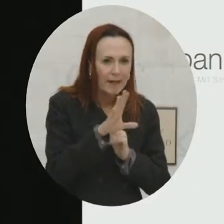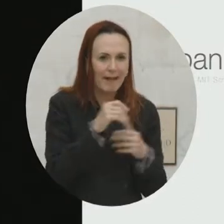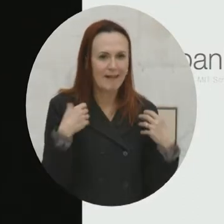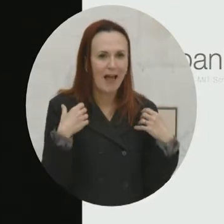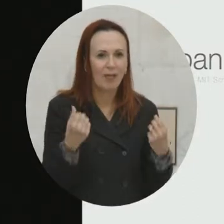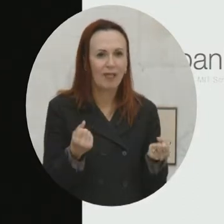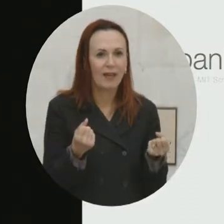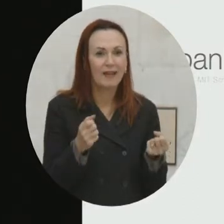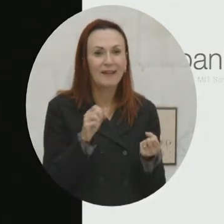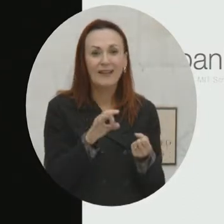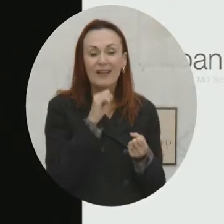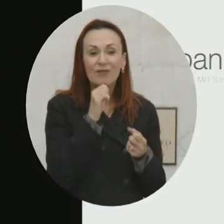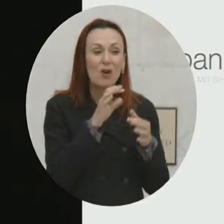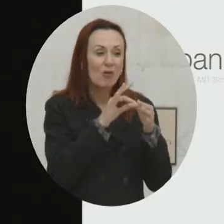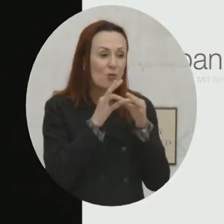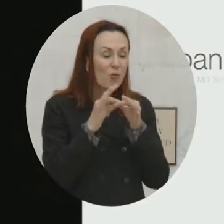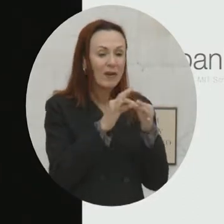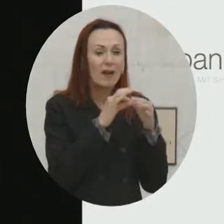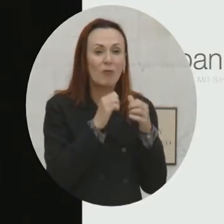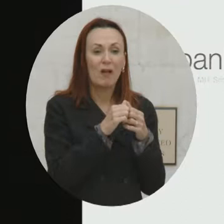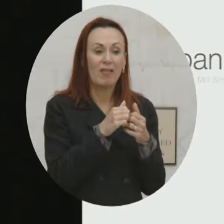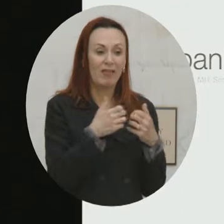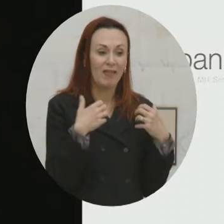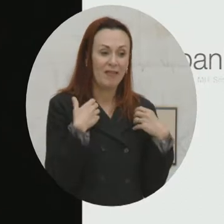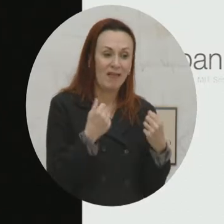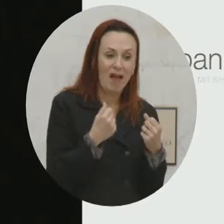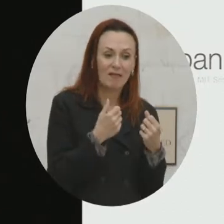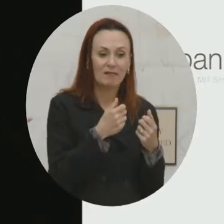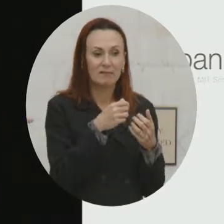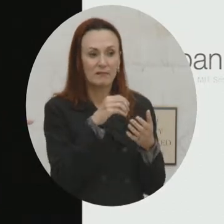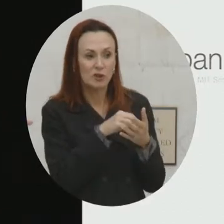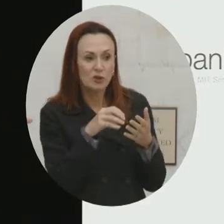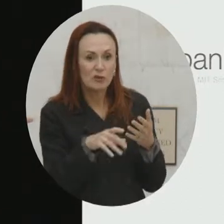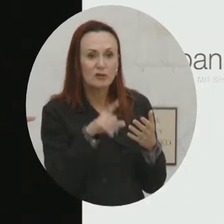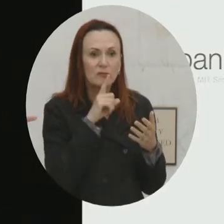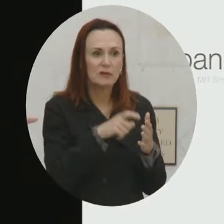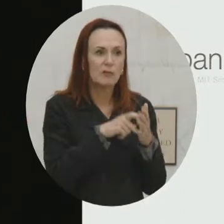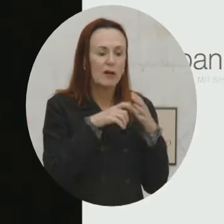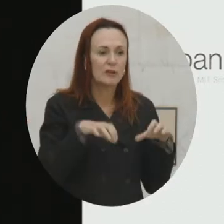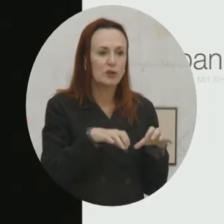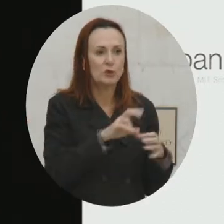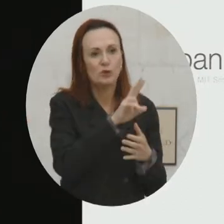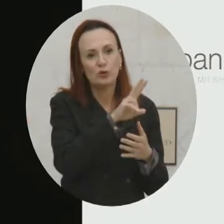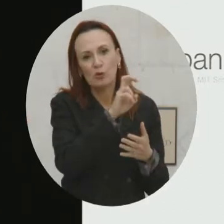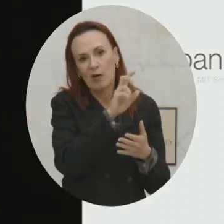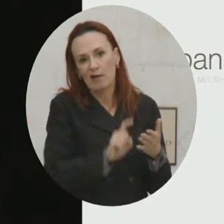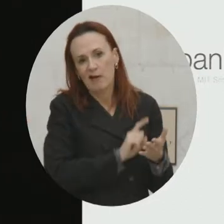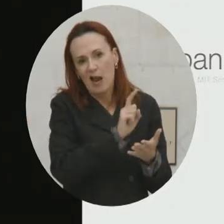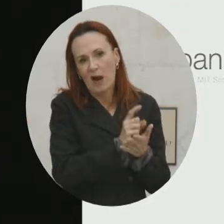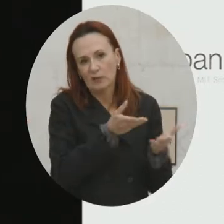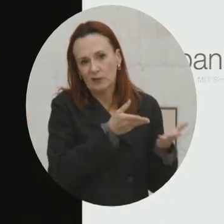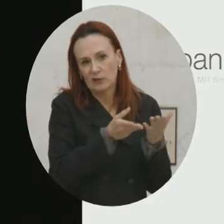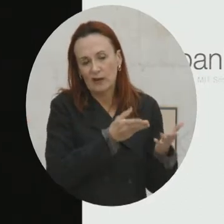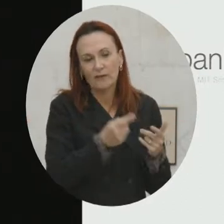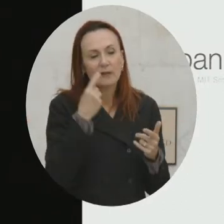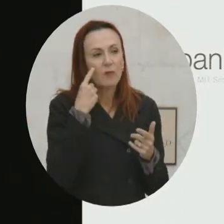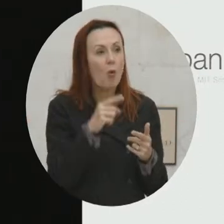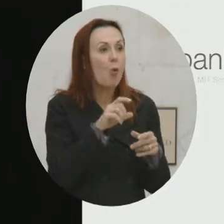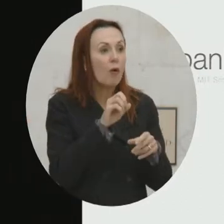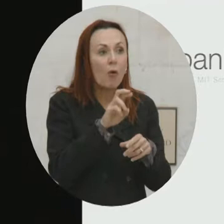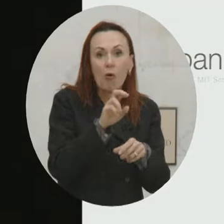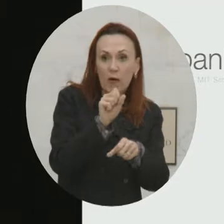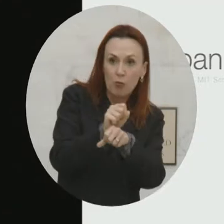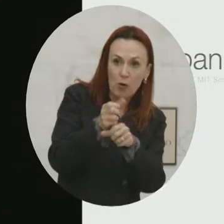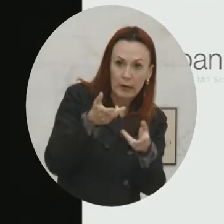health. And if you're not coordinating with the health students that have to do 200 hours of service in the communities, if you're not working with the GIS department